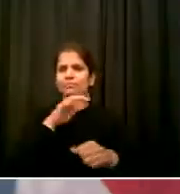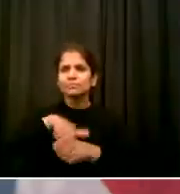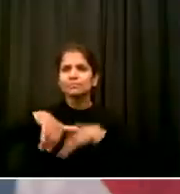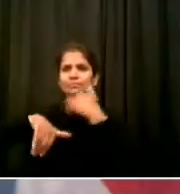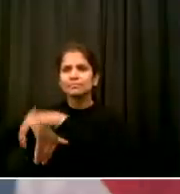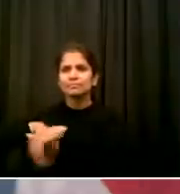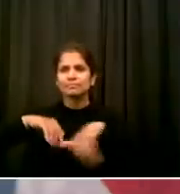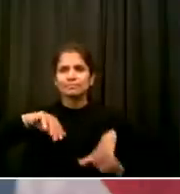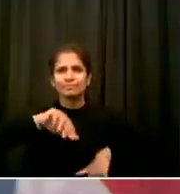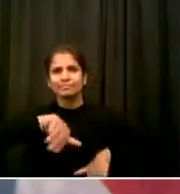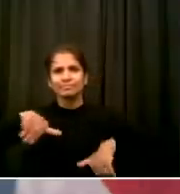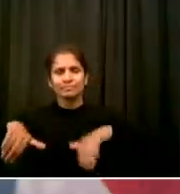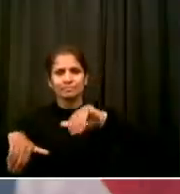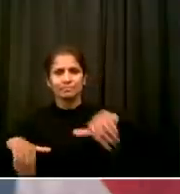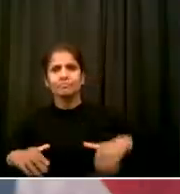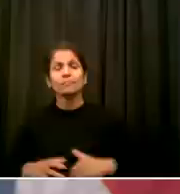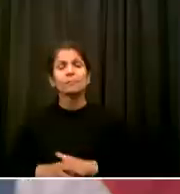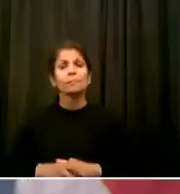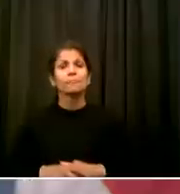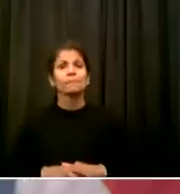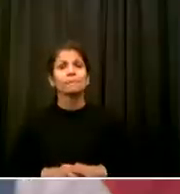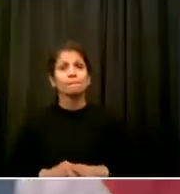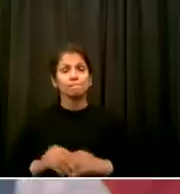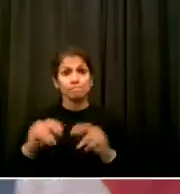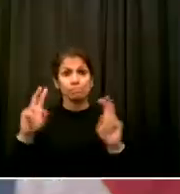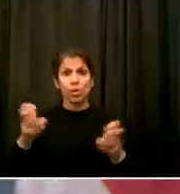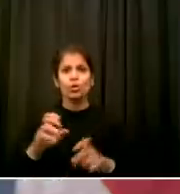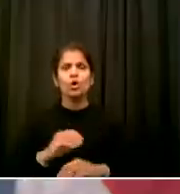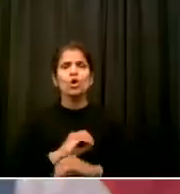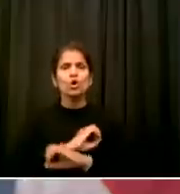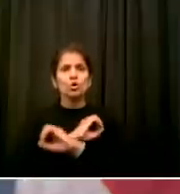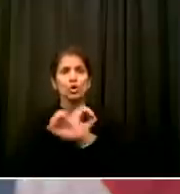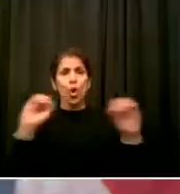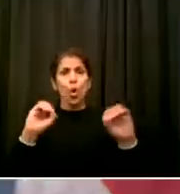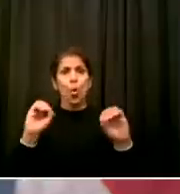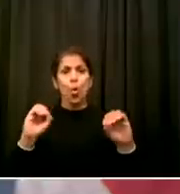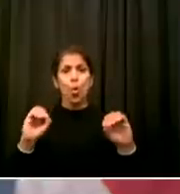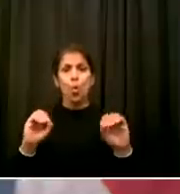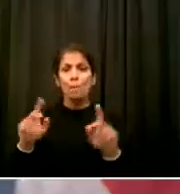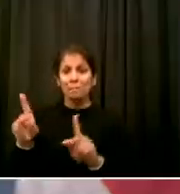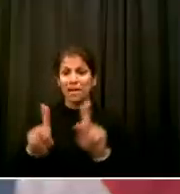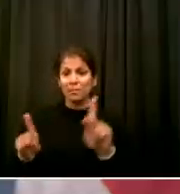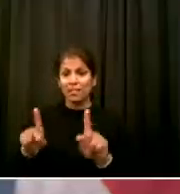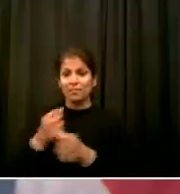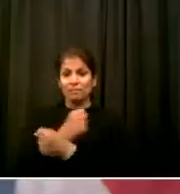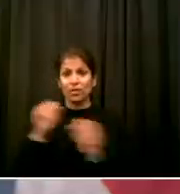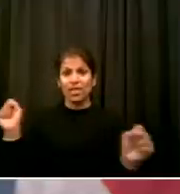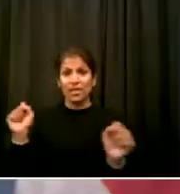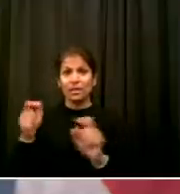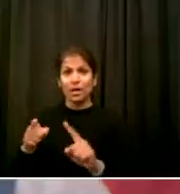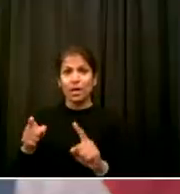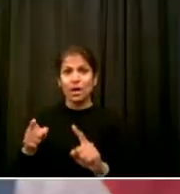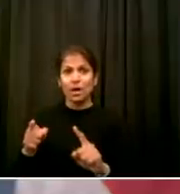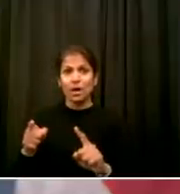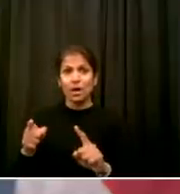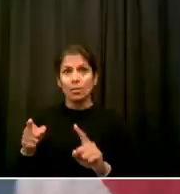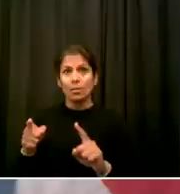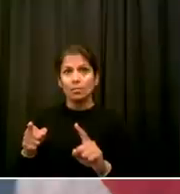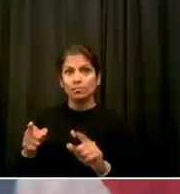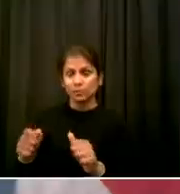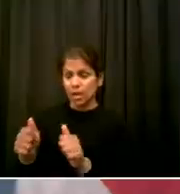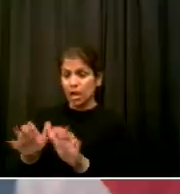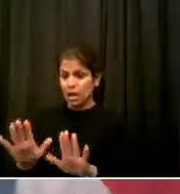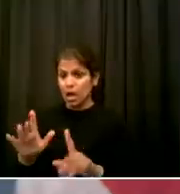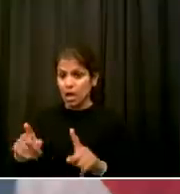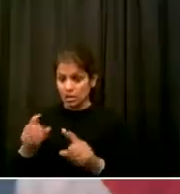free Until all of us are free Reconciliation is not an alternative to justice But